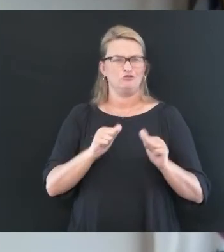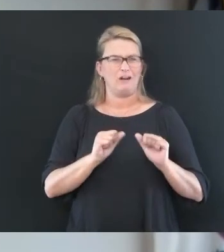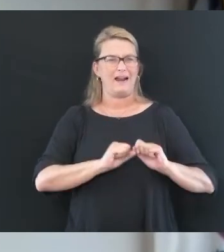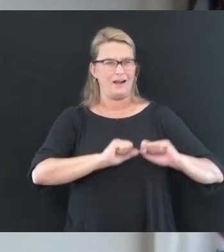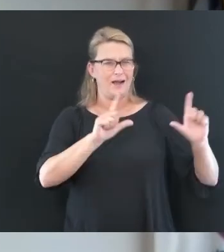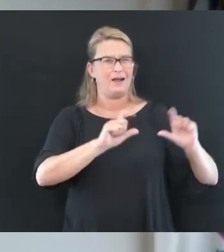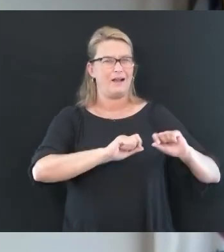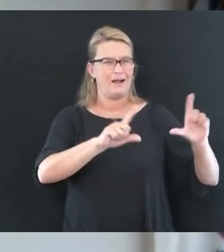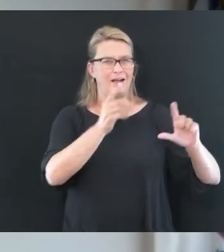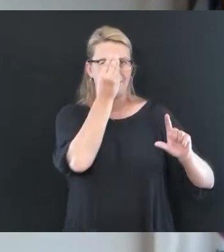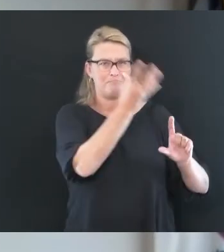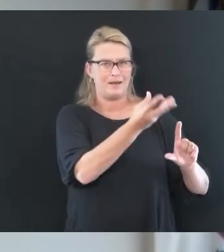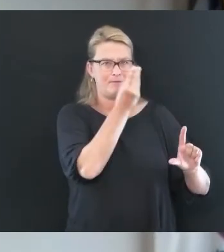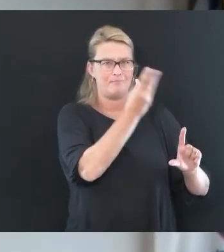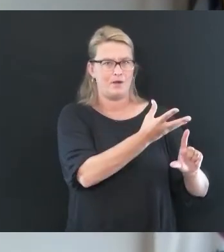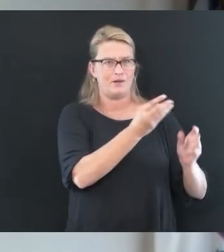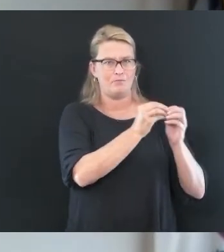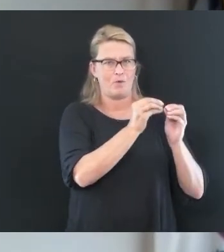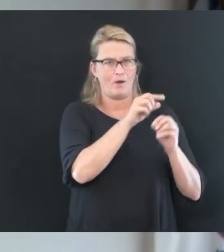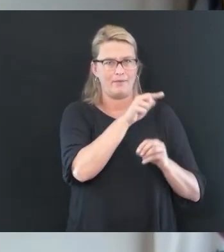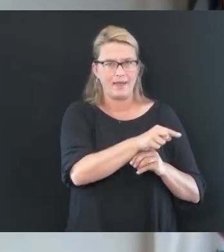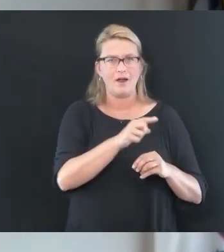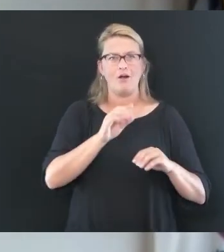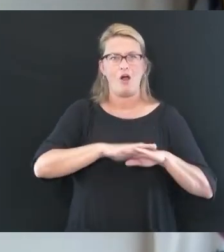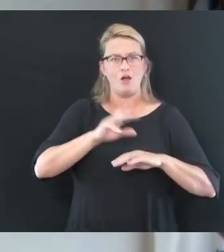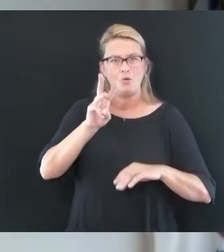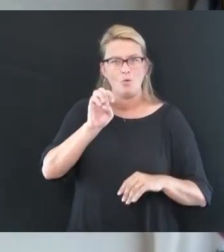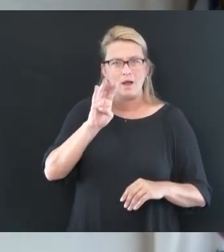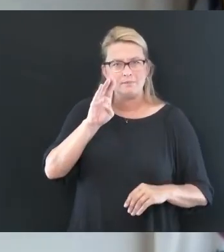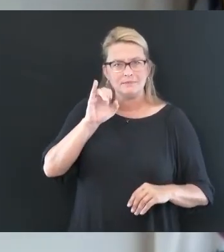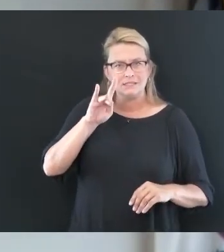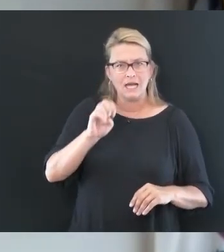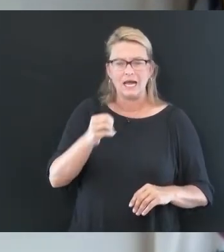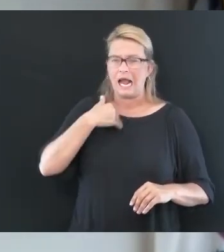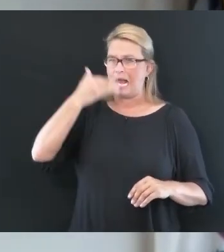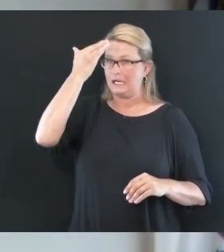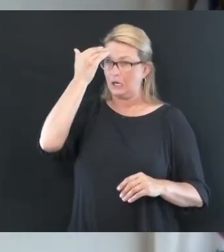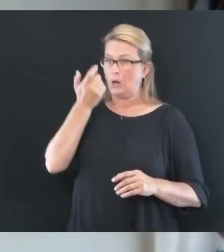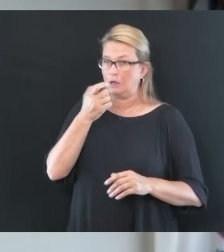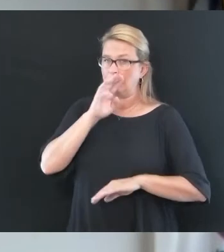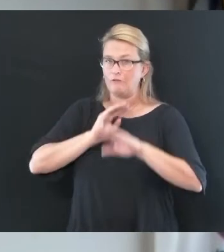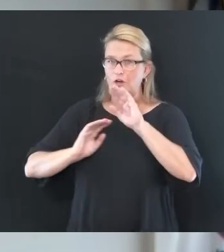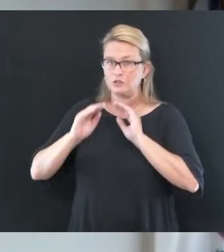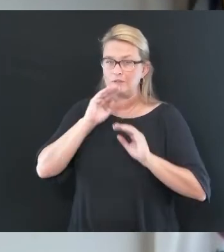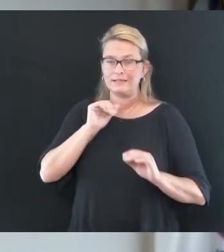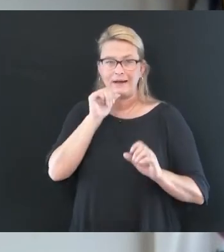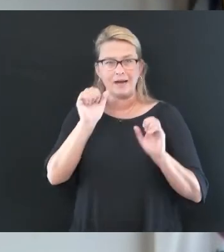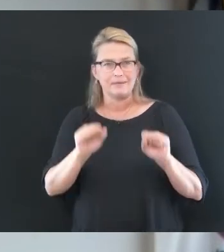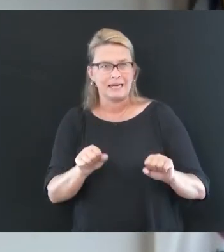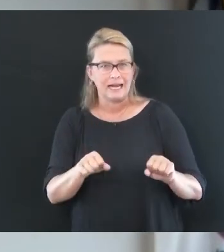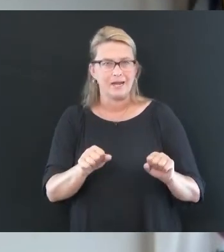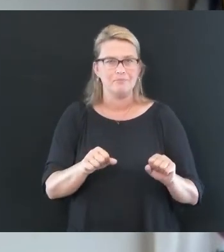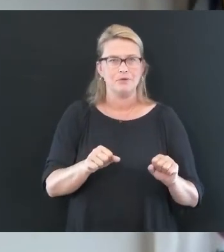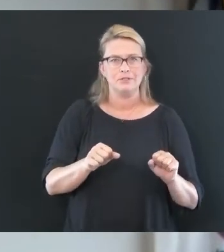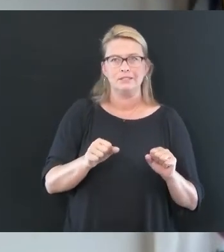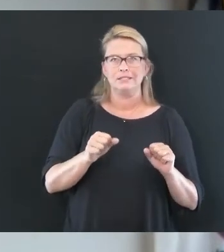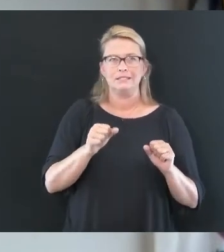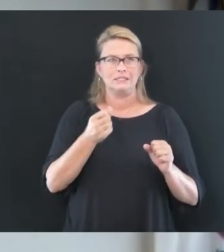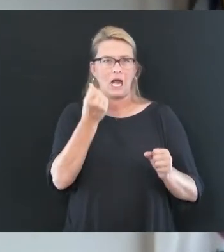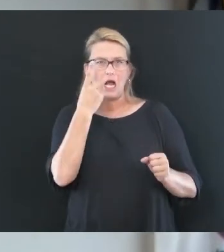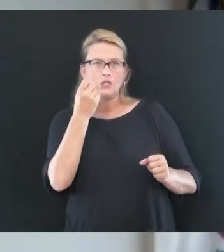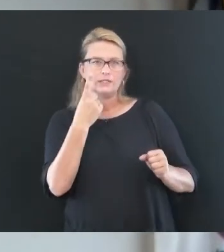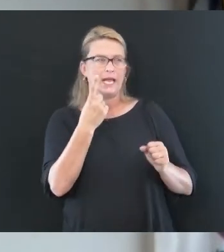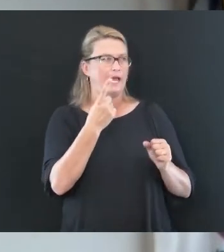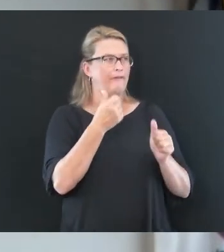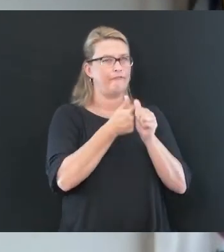We'll try to be transparent and put more information on the website. I know there's some frustration out there at not being able to replicate what we're doing.